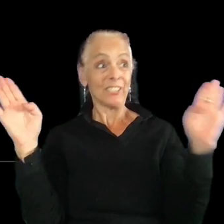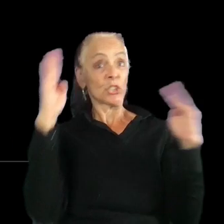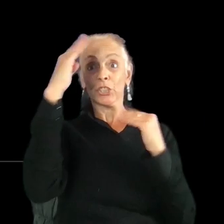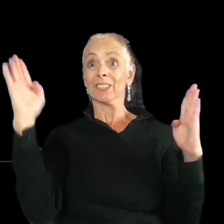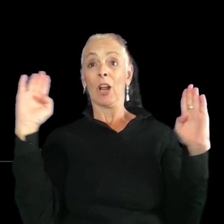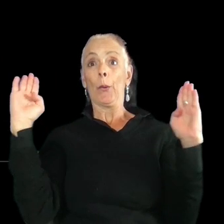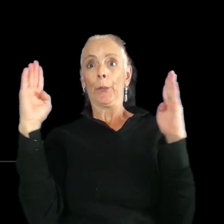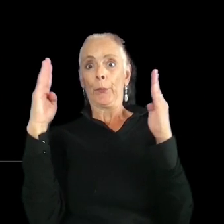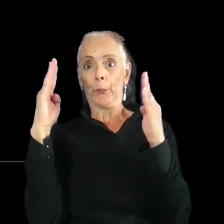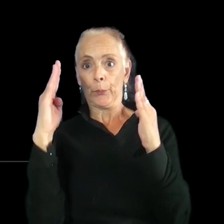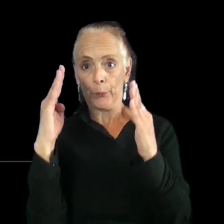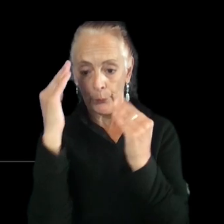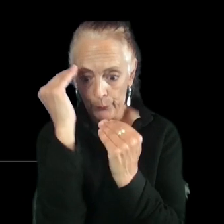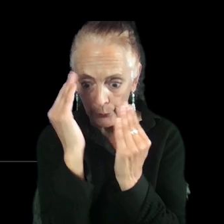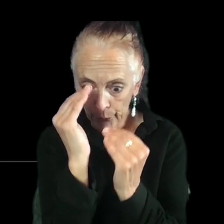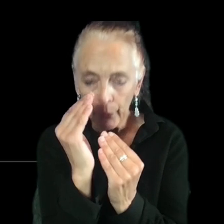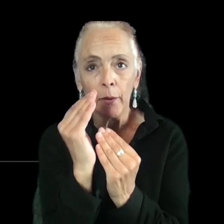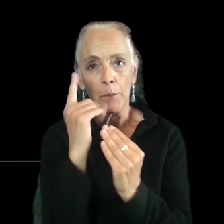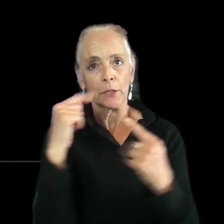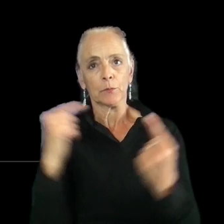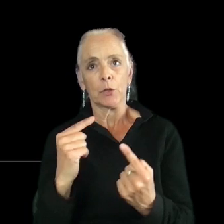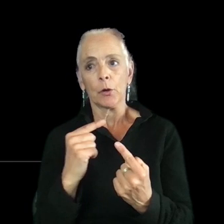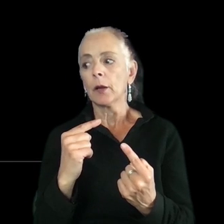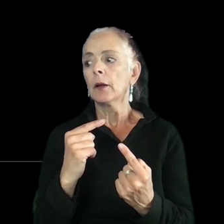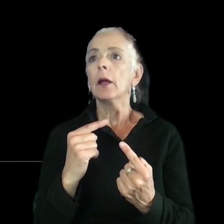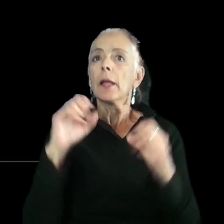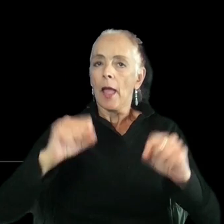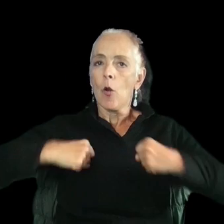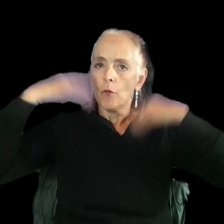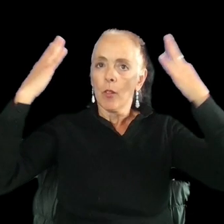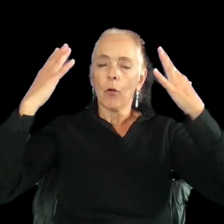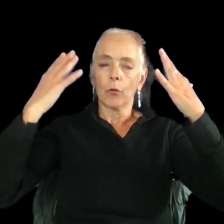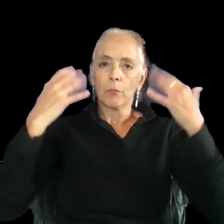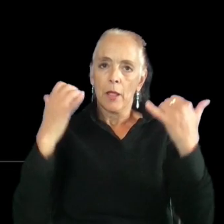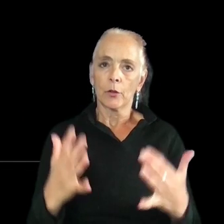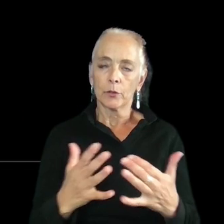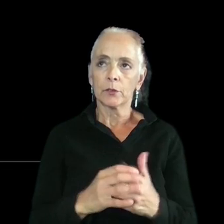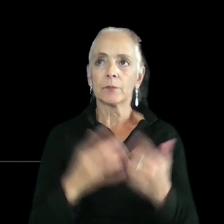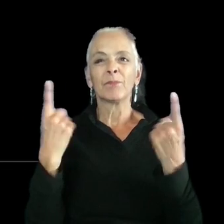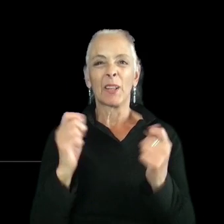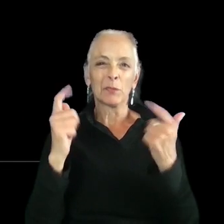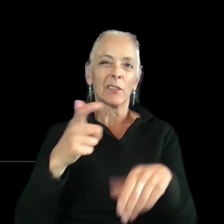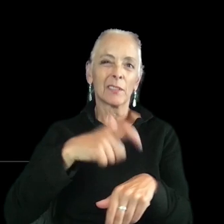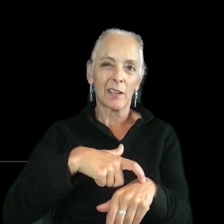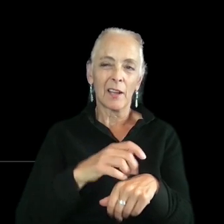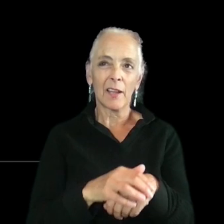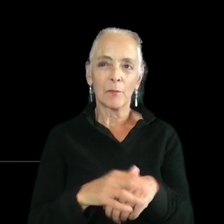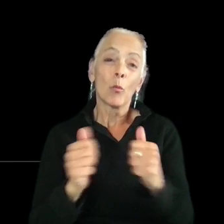And that really can overload players. It's something that happens all the time in horror games,